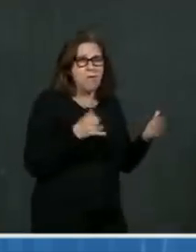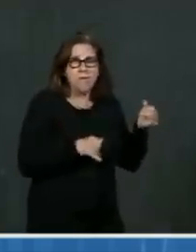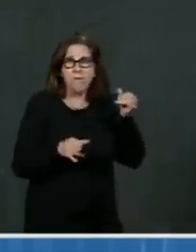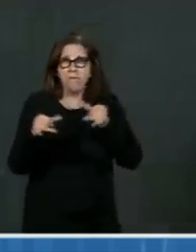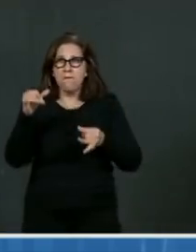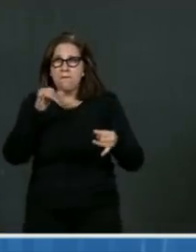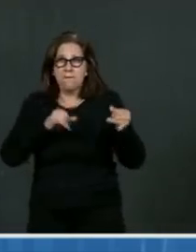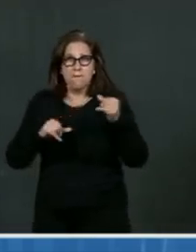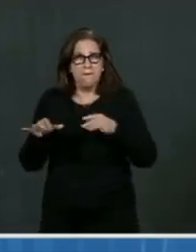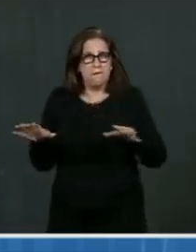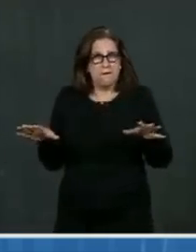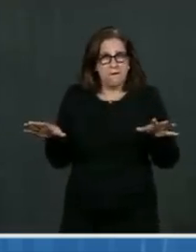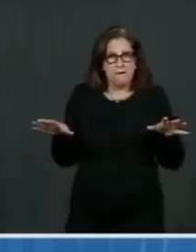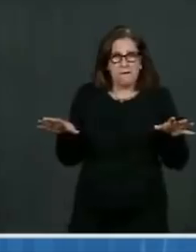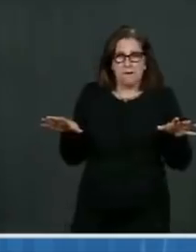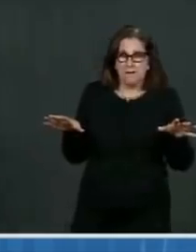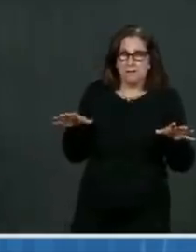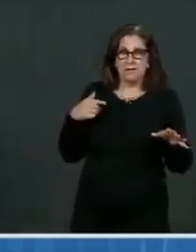sitting outside.